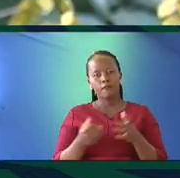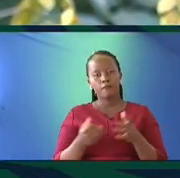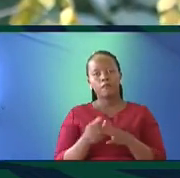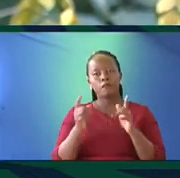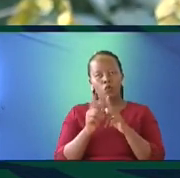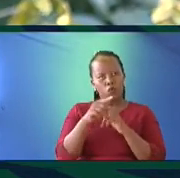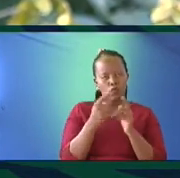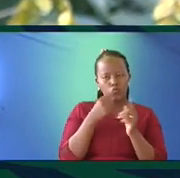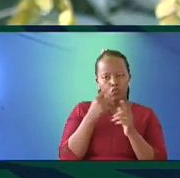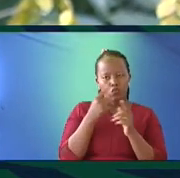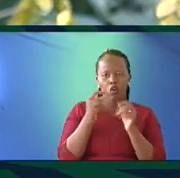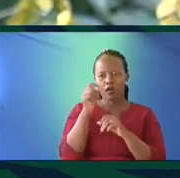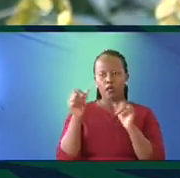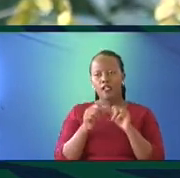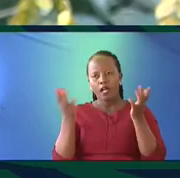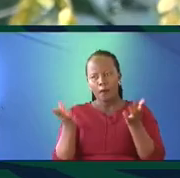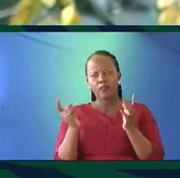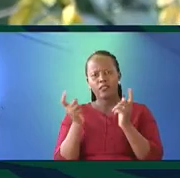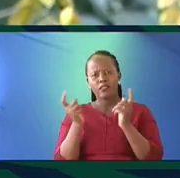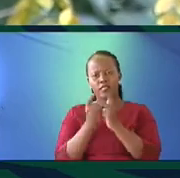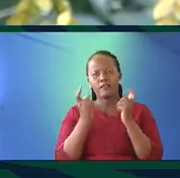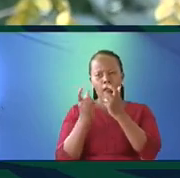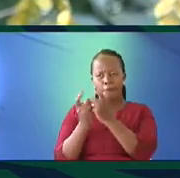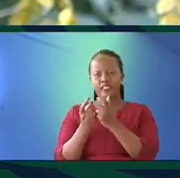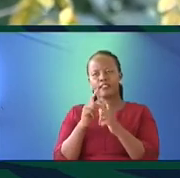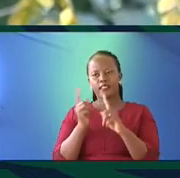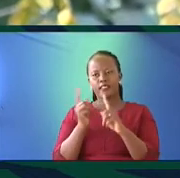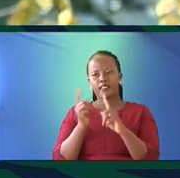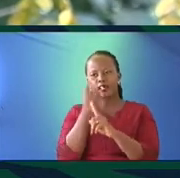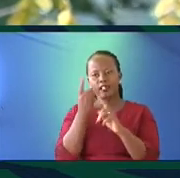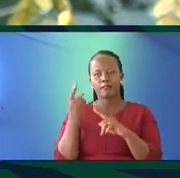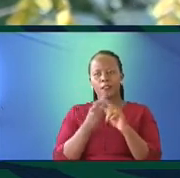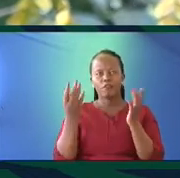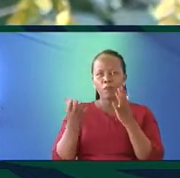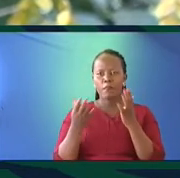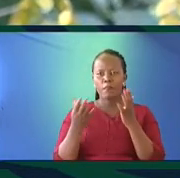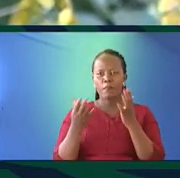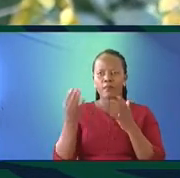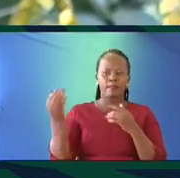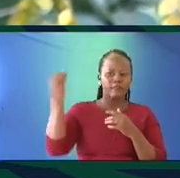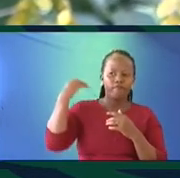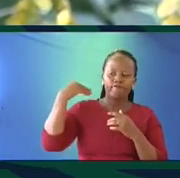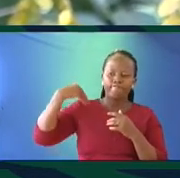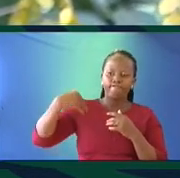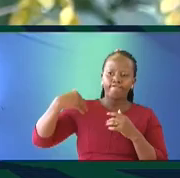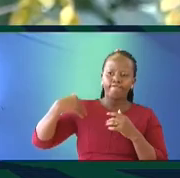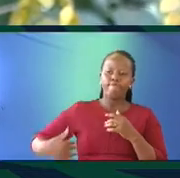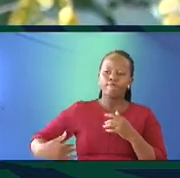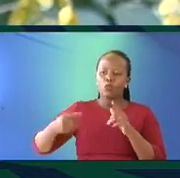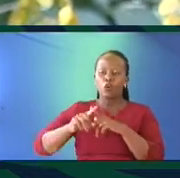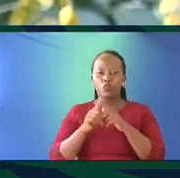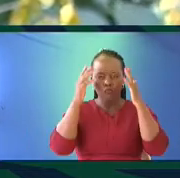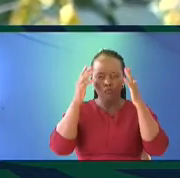And you will talk about the pain that is starting from this part, goes down, concentrates